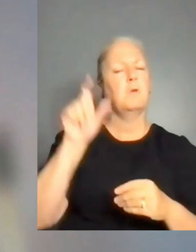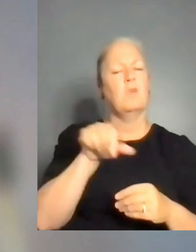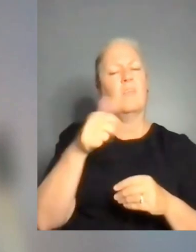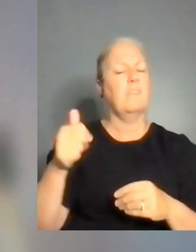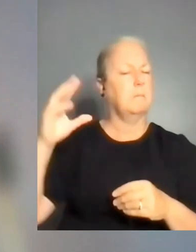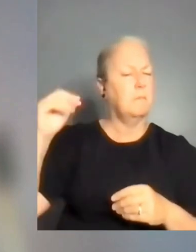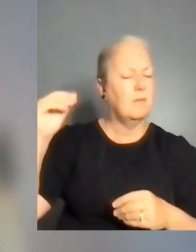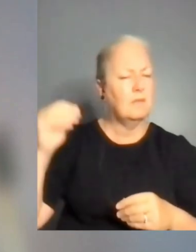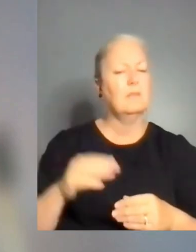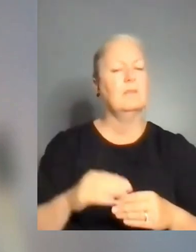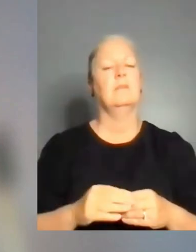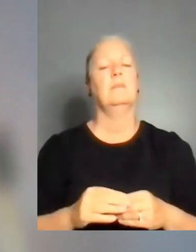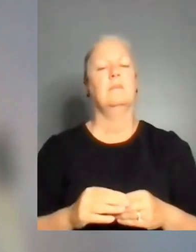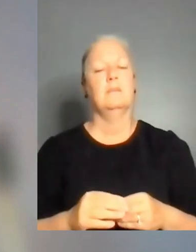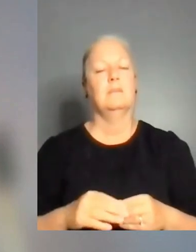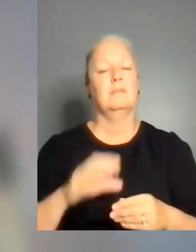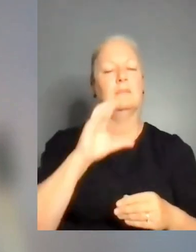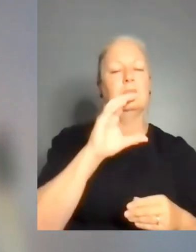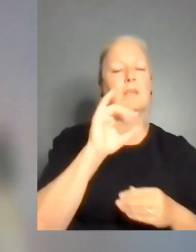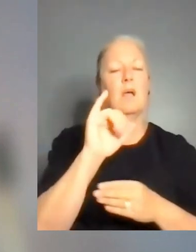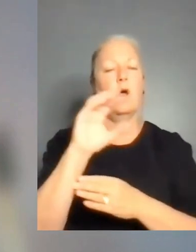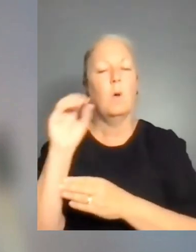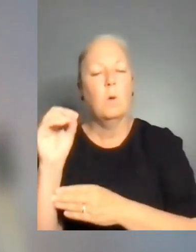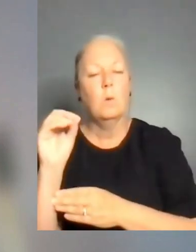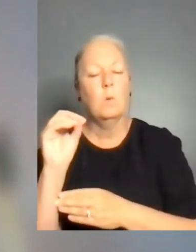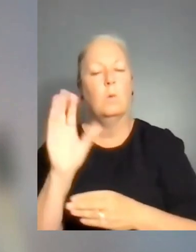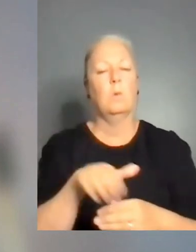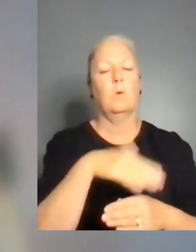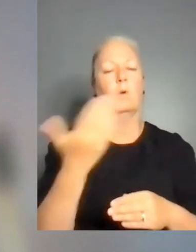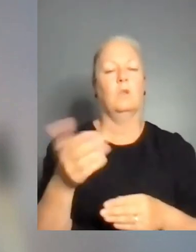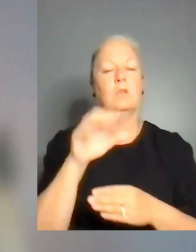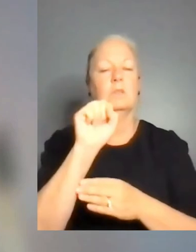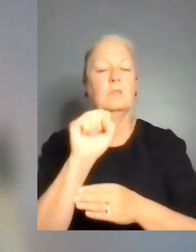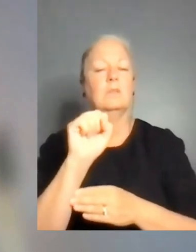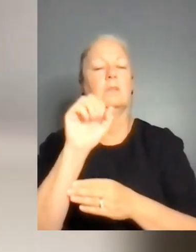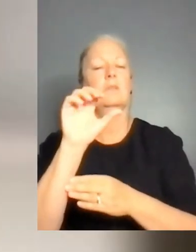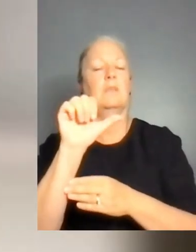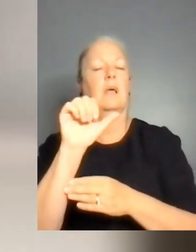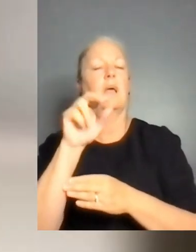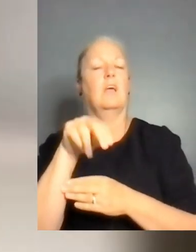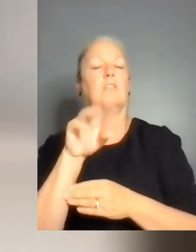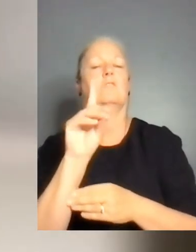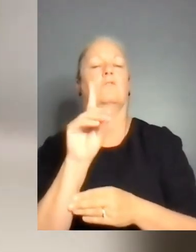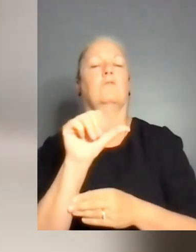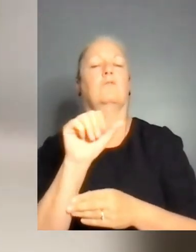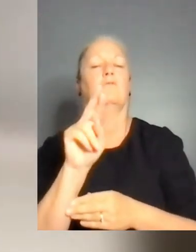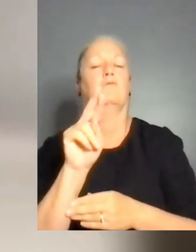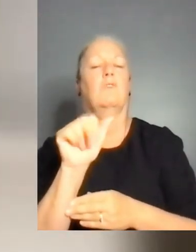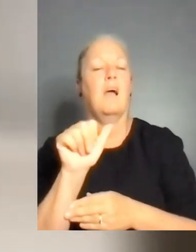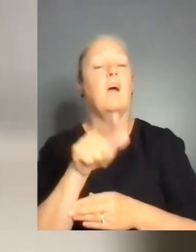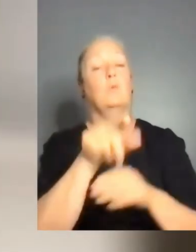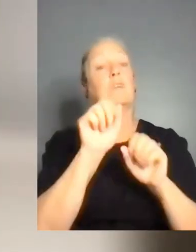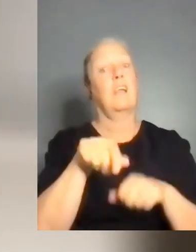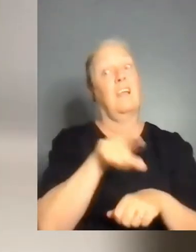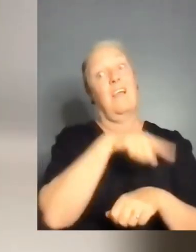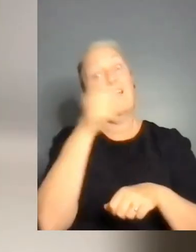Landsberg for Impact Measurement are joining. really, whatever question you have, please join next session and we